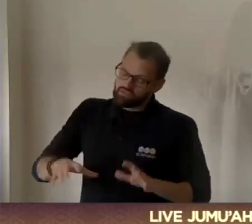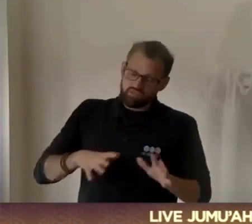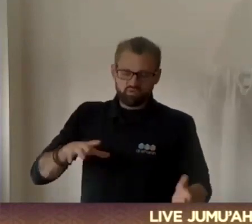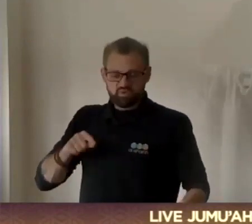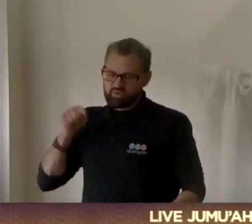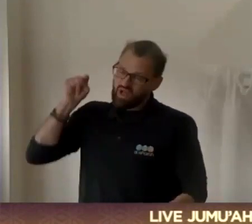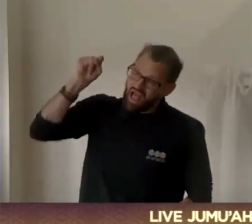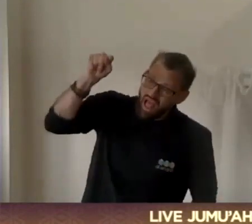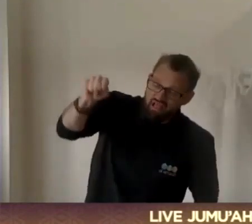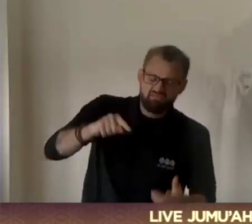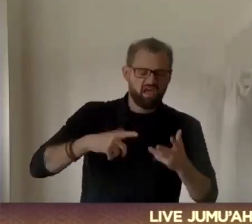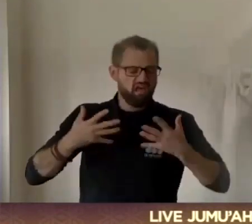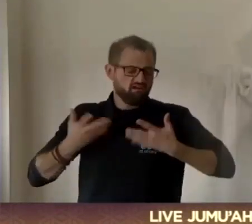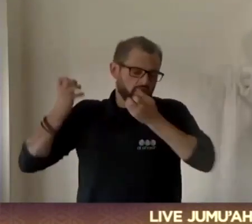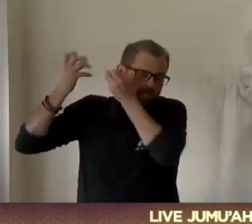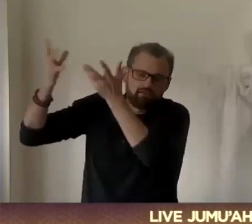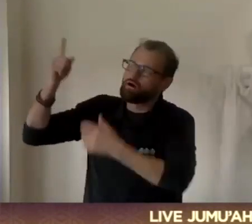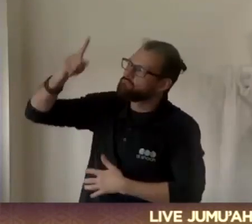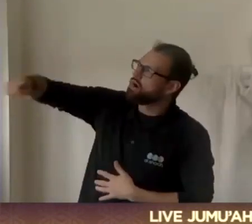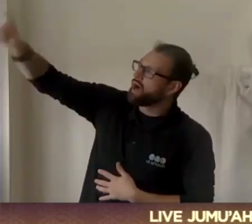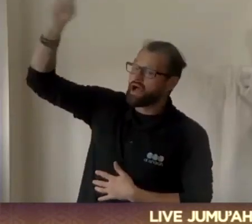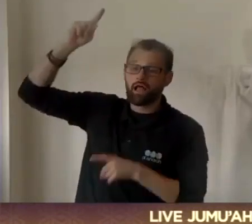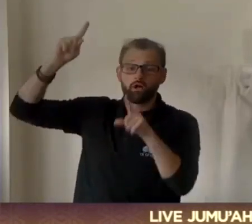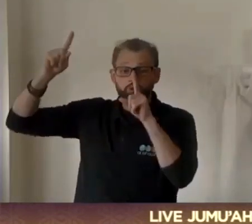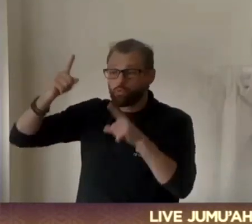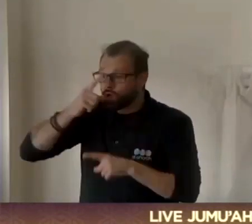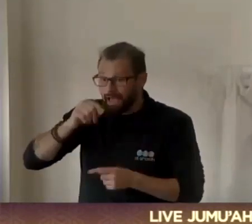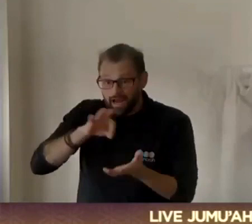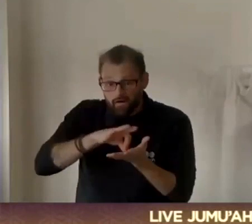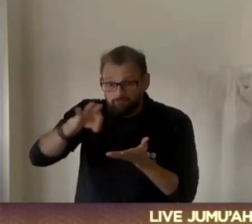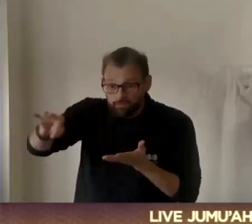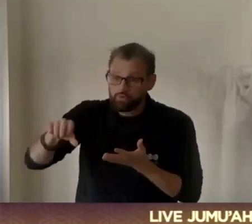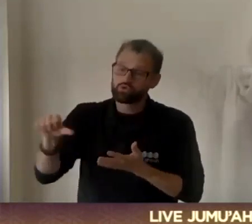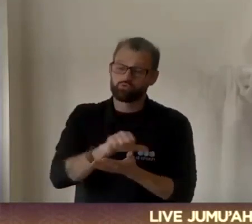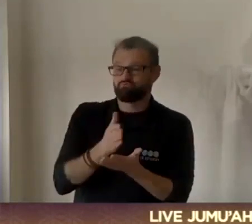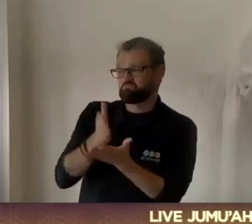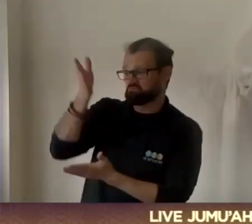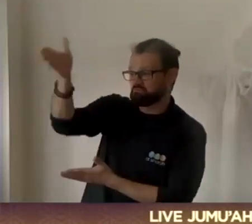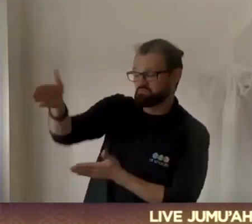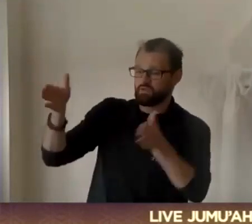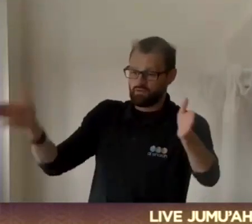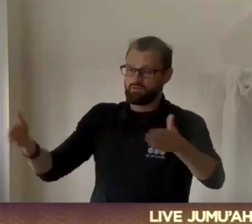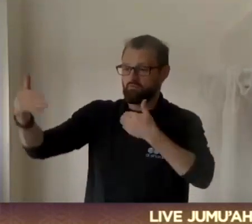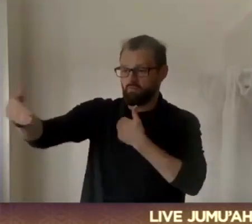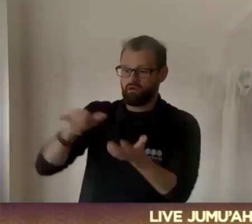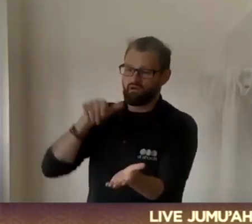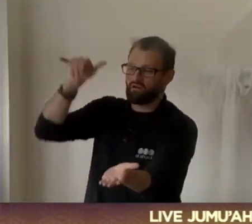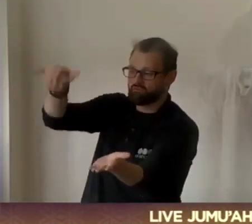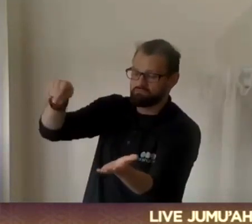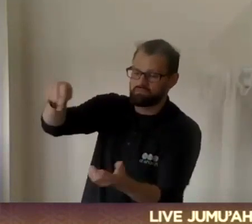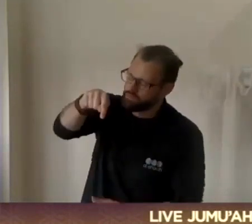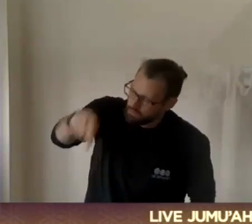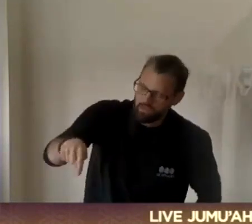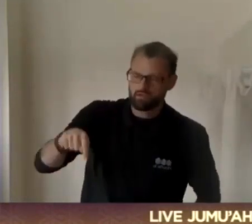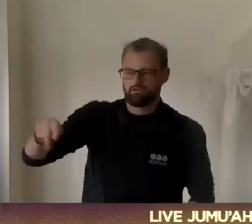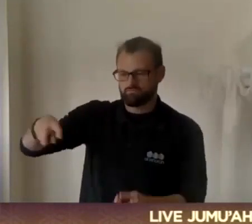sake of Allah. Those who can afford it should be going to the house of Allah in Makkah al-Mukarramah. My brothers